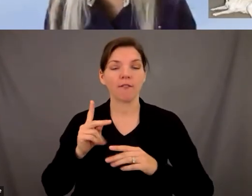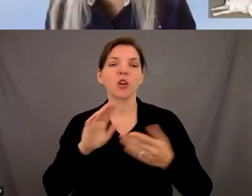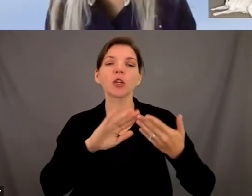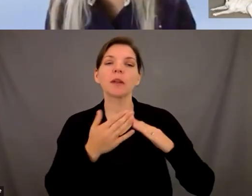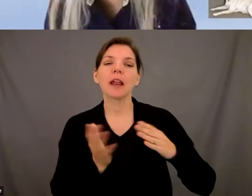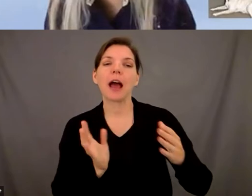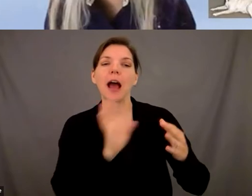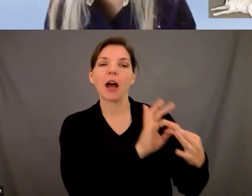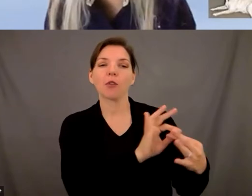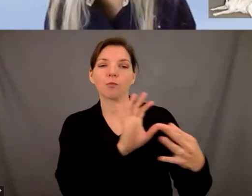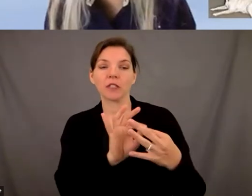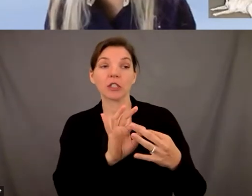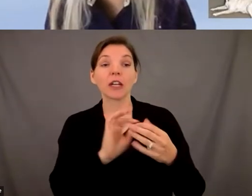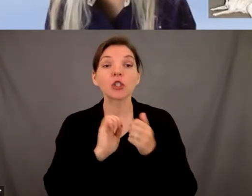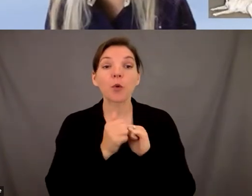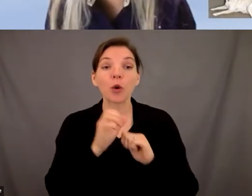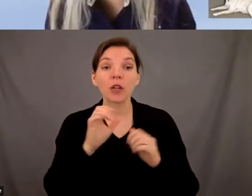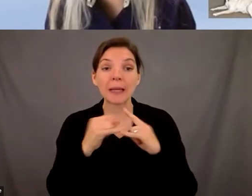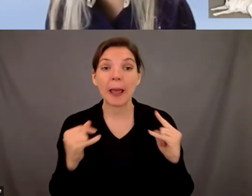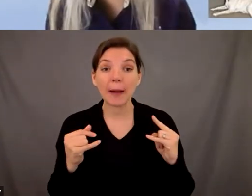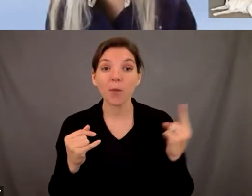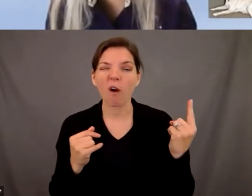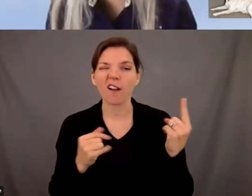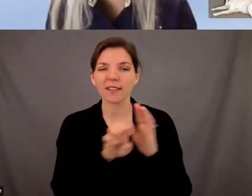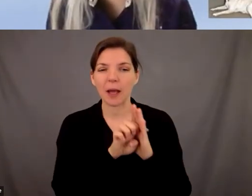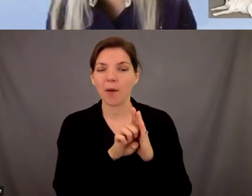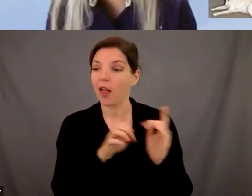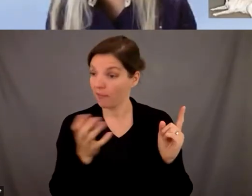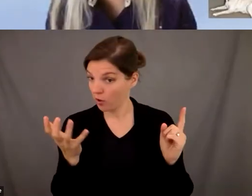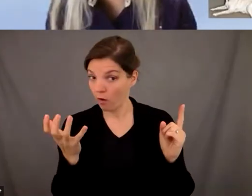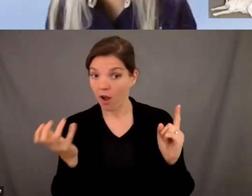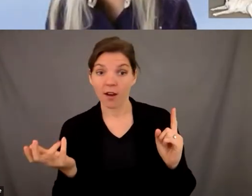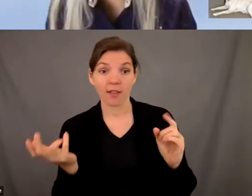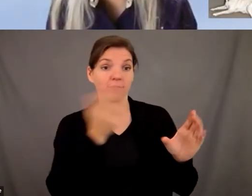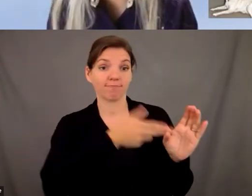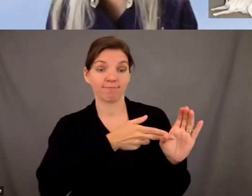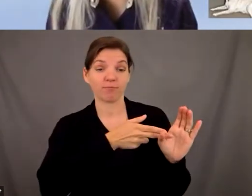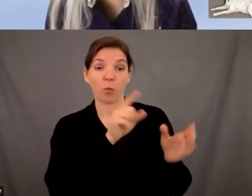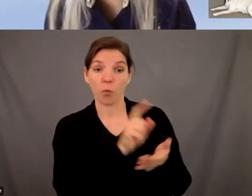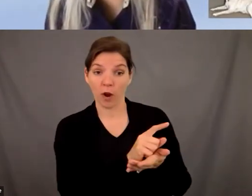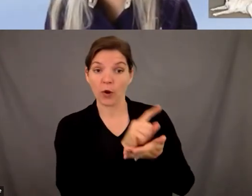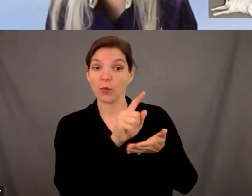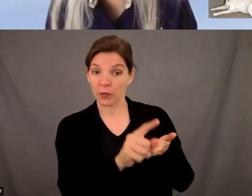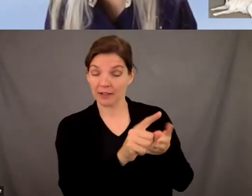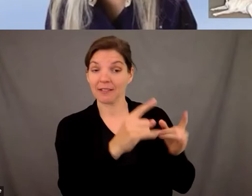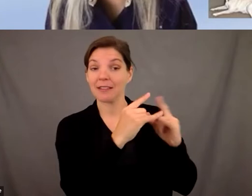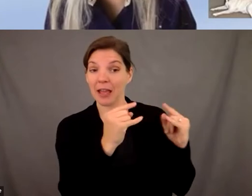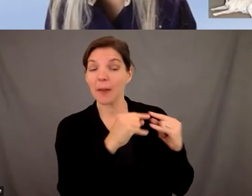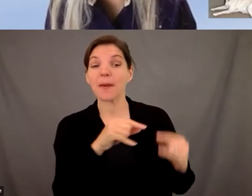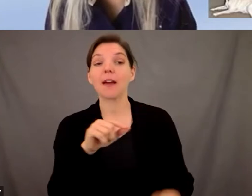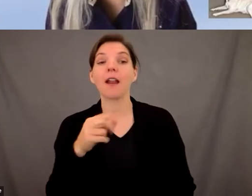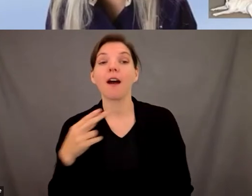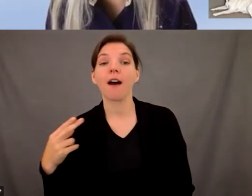like sports can we send a group of kids to space camp for interested visually impaired student that's a week-long program in huntsville alabama